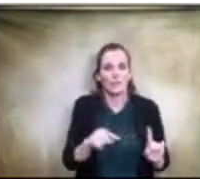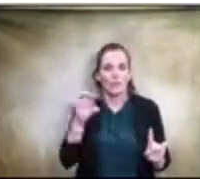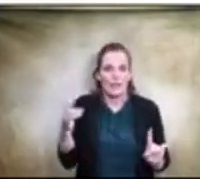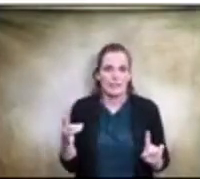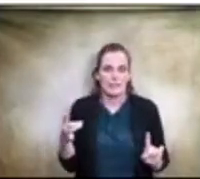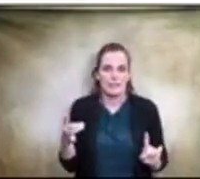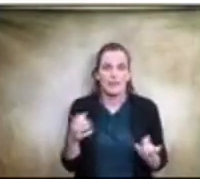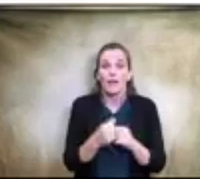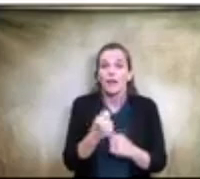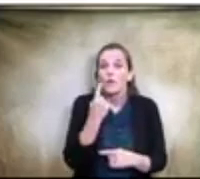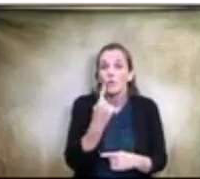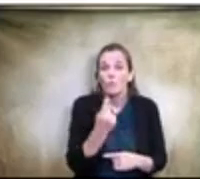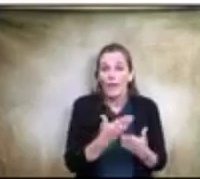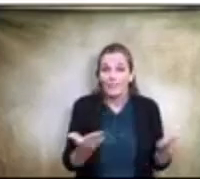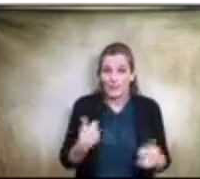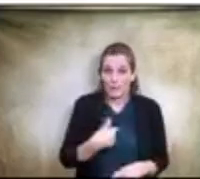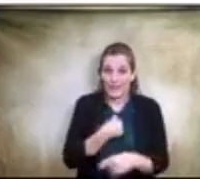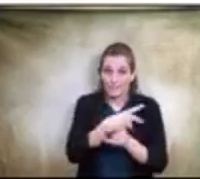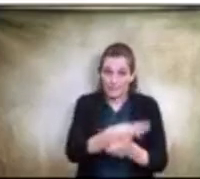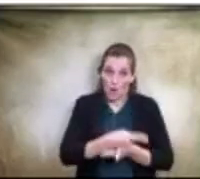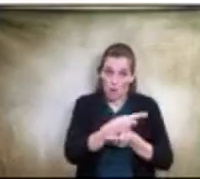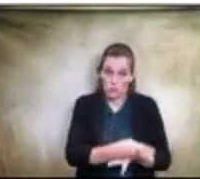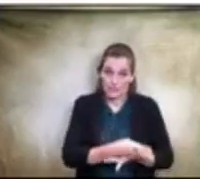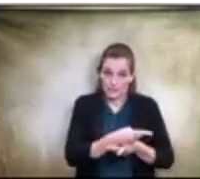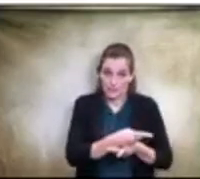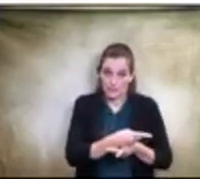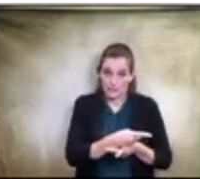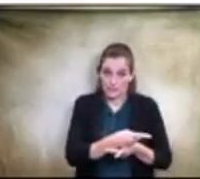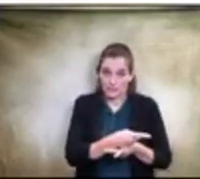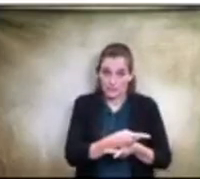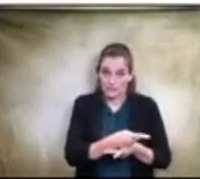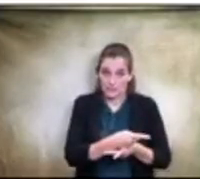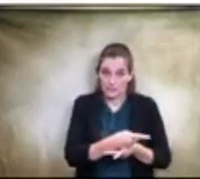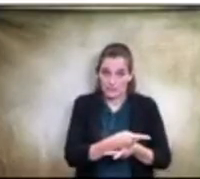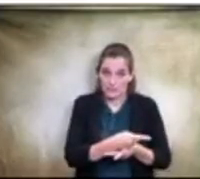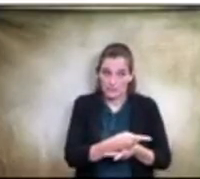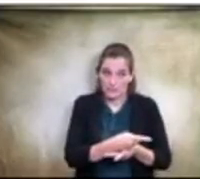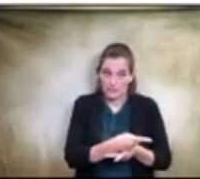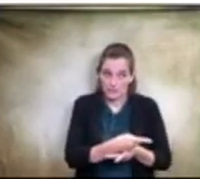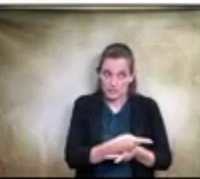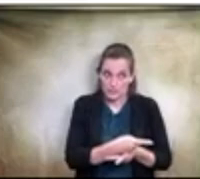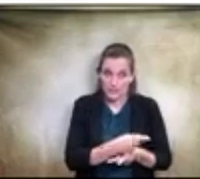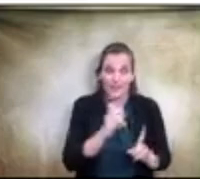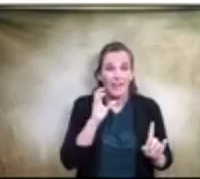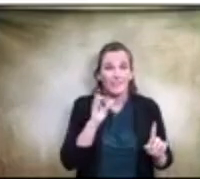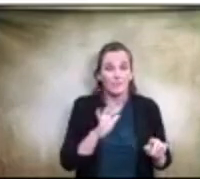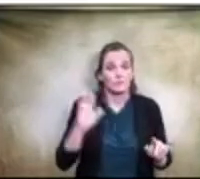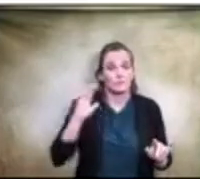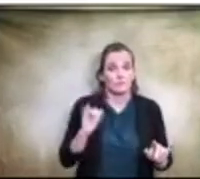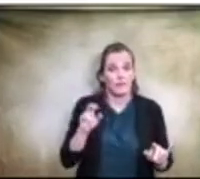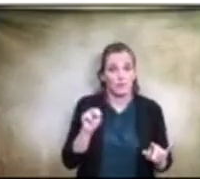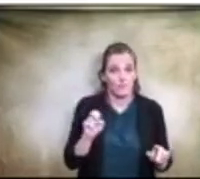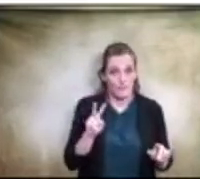thing that we have to be cautious because, you know, this passed back in November. Now this is, uh,